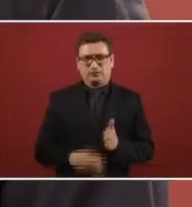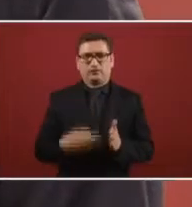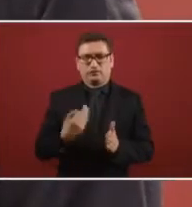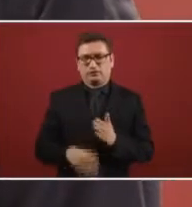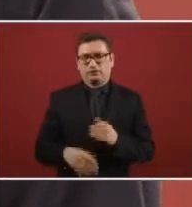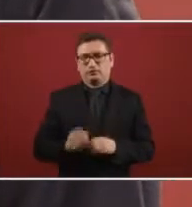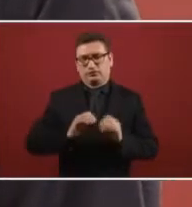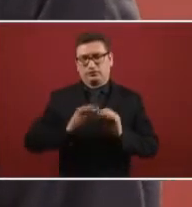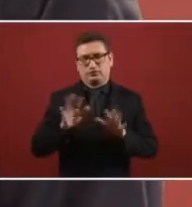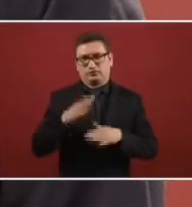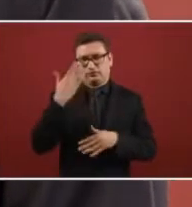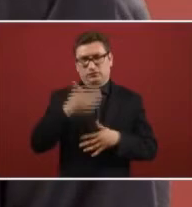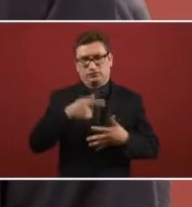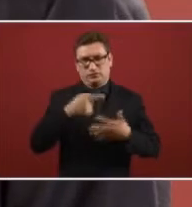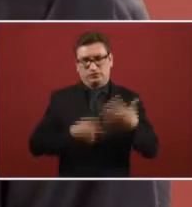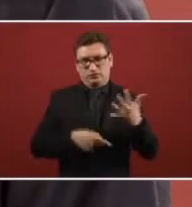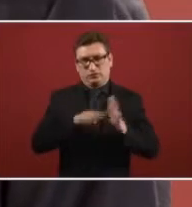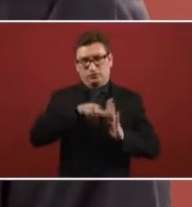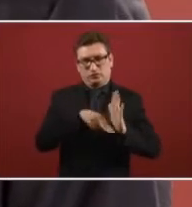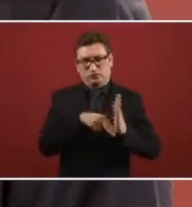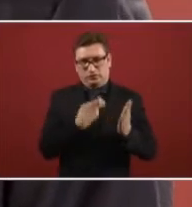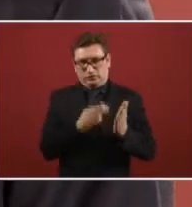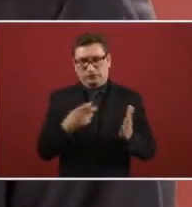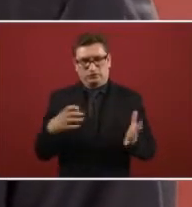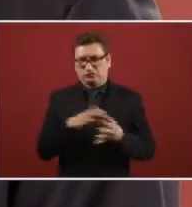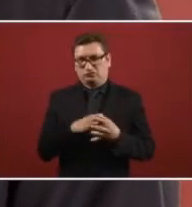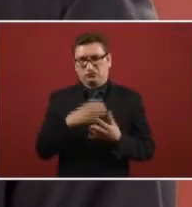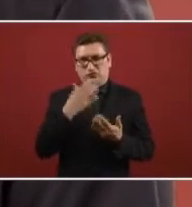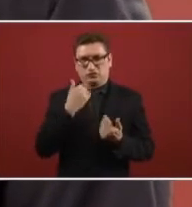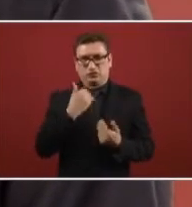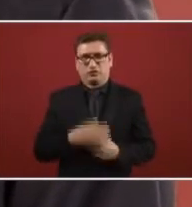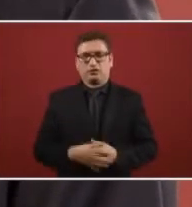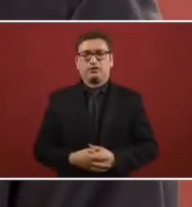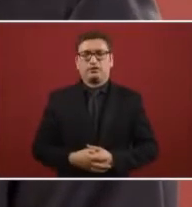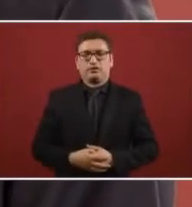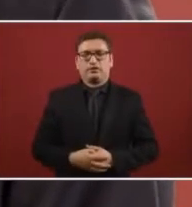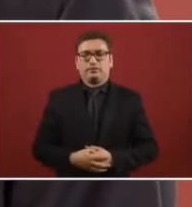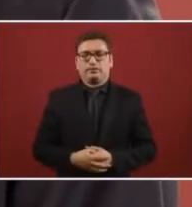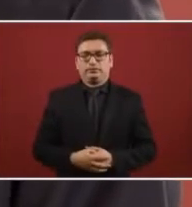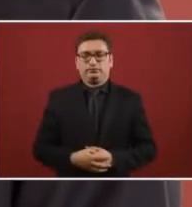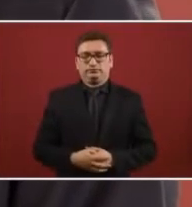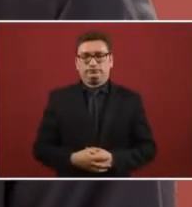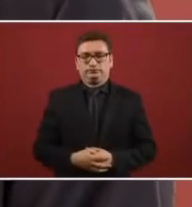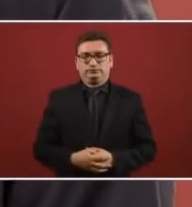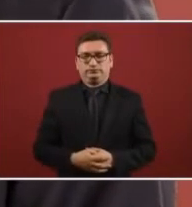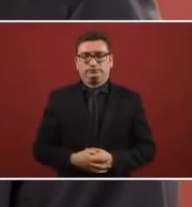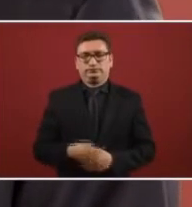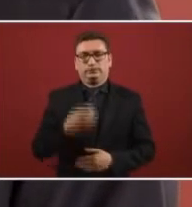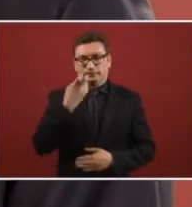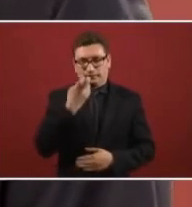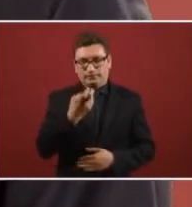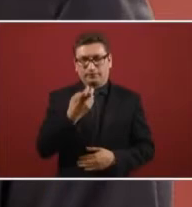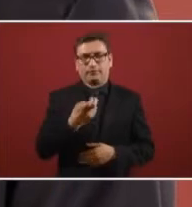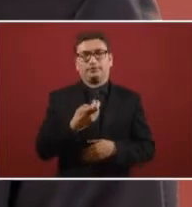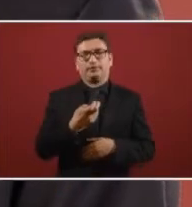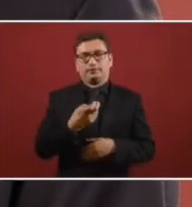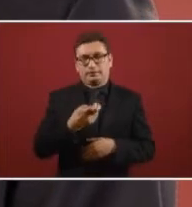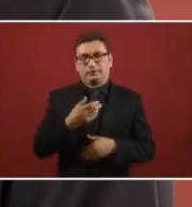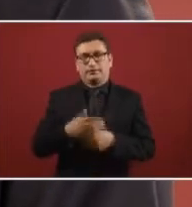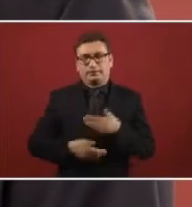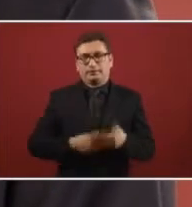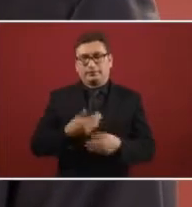Well, in conformity with the established law, and that was what was